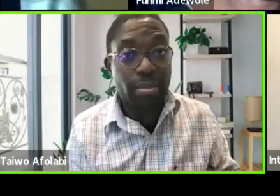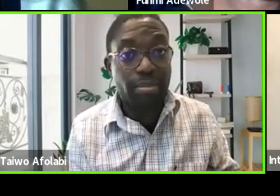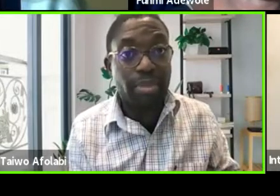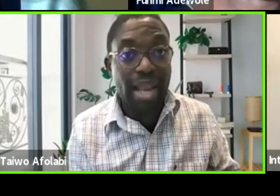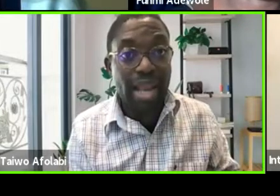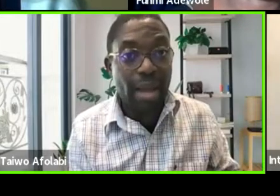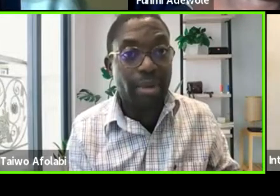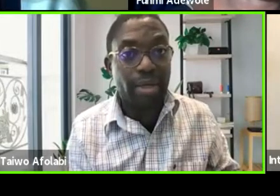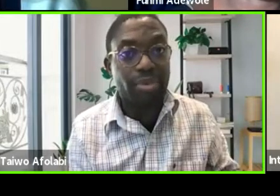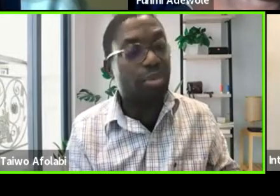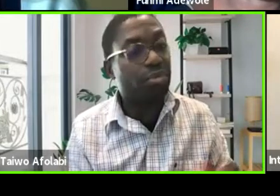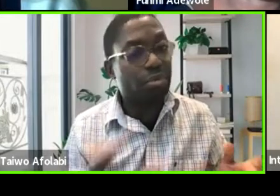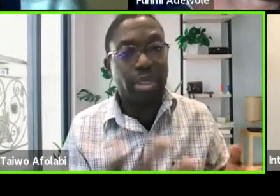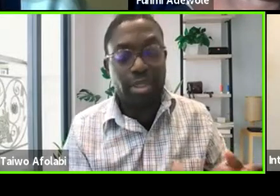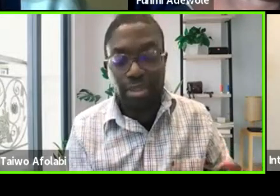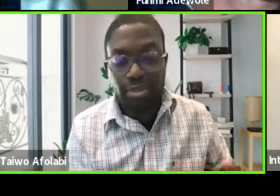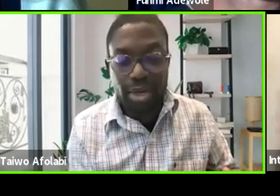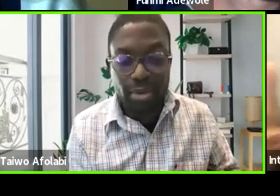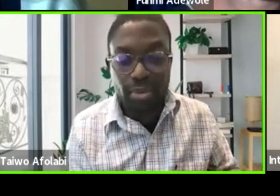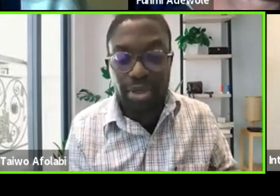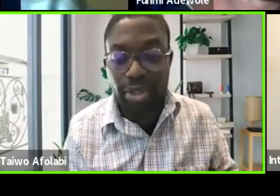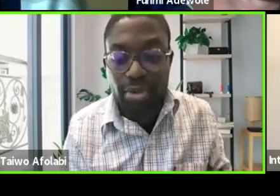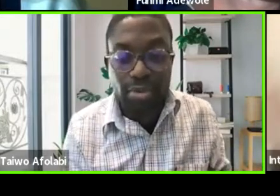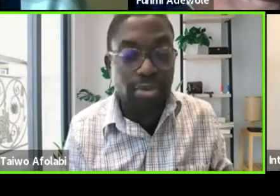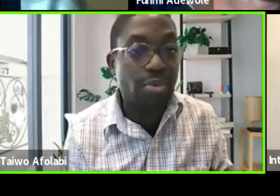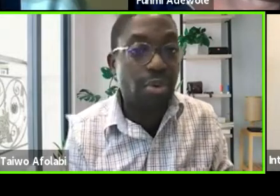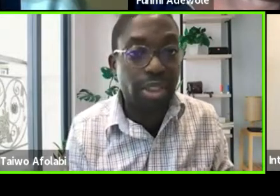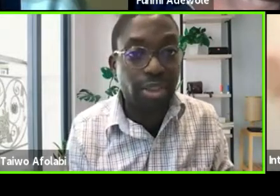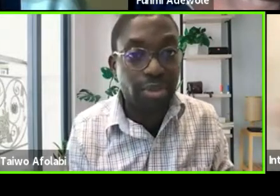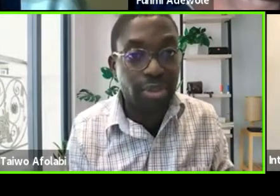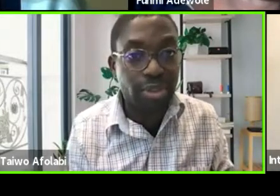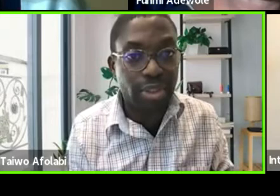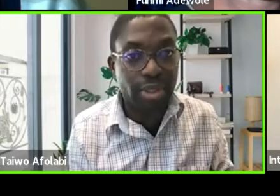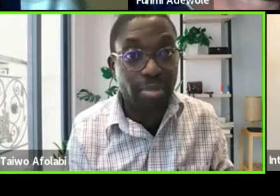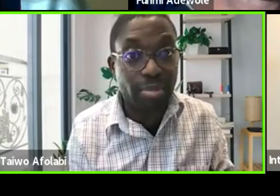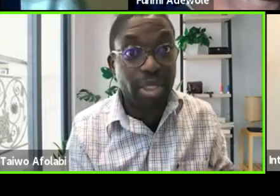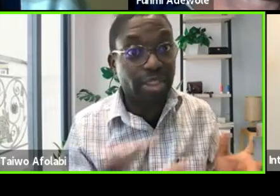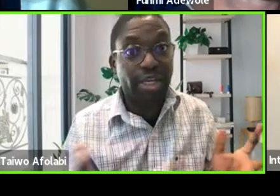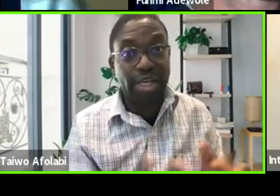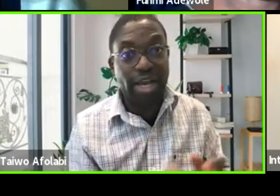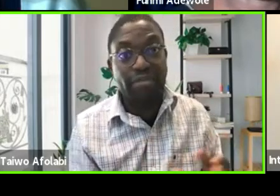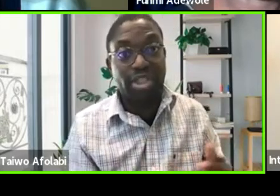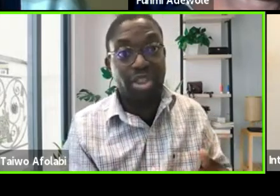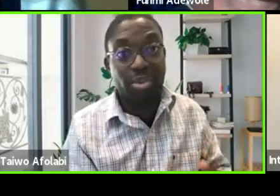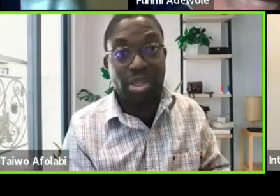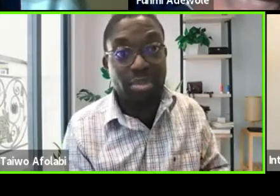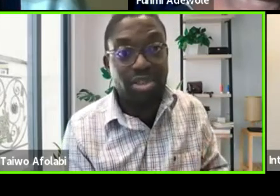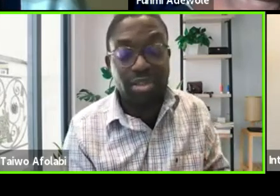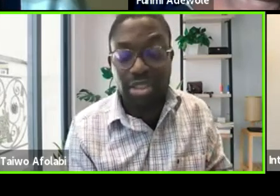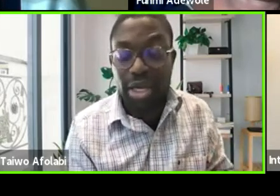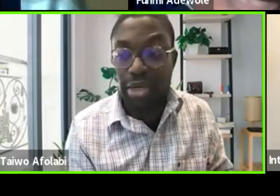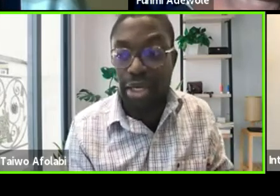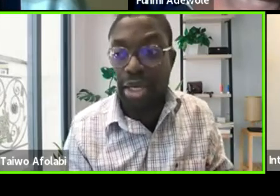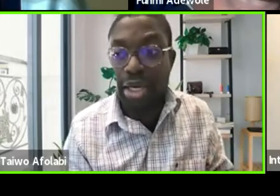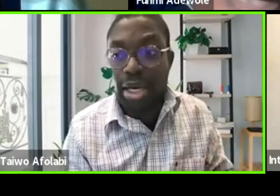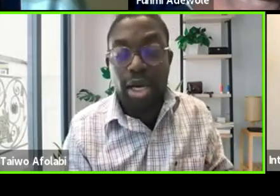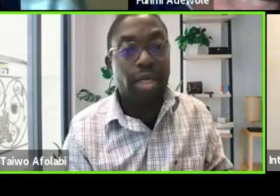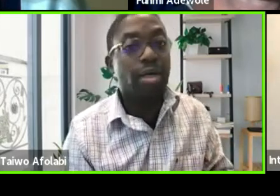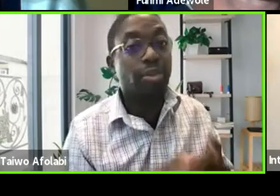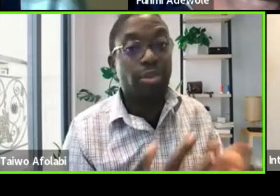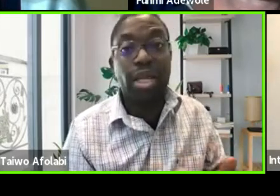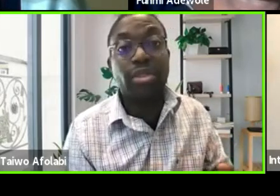lab, which for me is one of the coordinators, and I'm really excited. I have a session with them on Saturday.